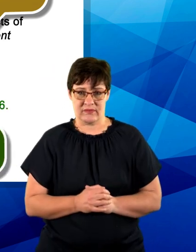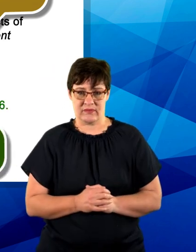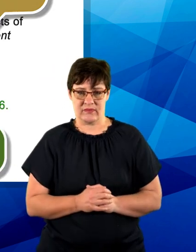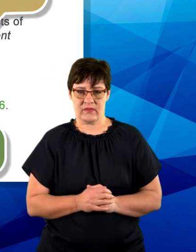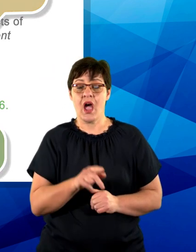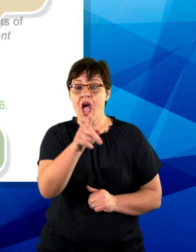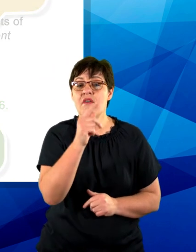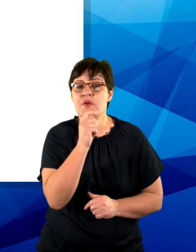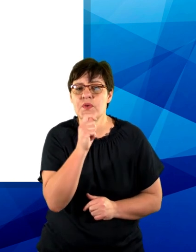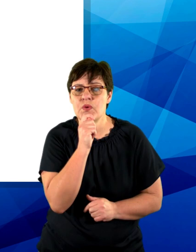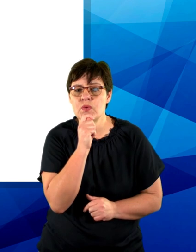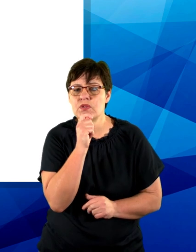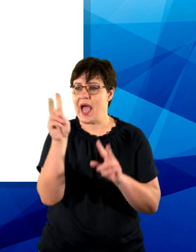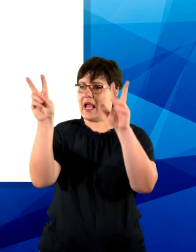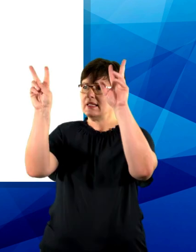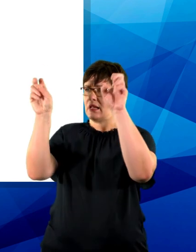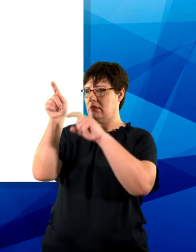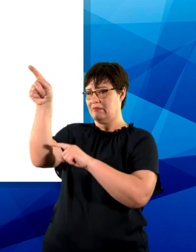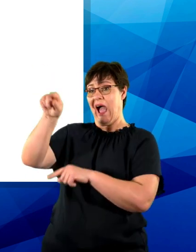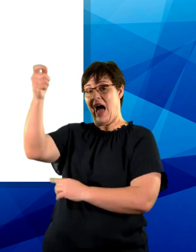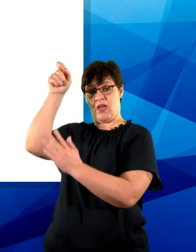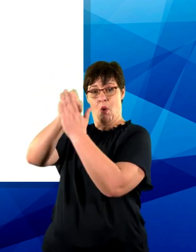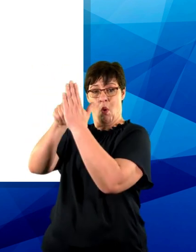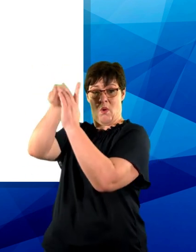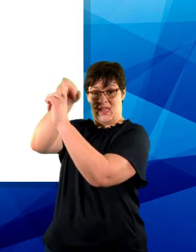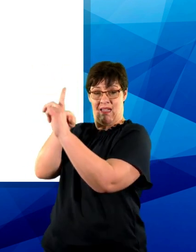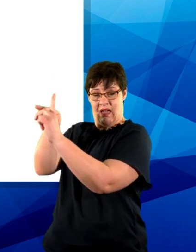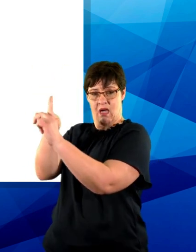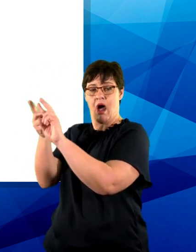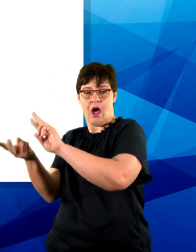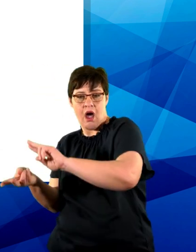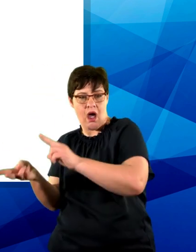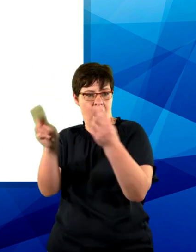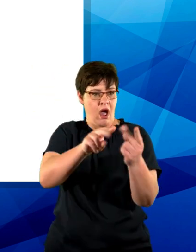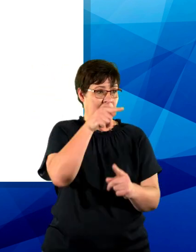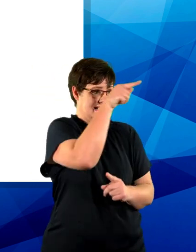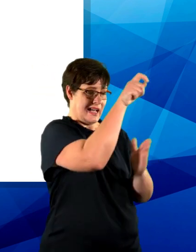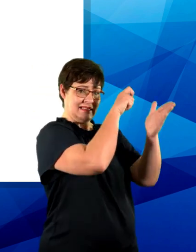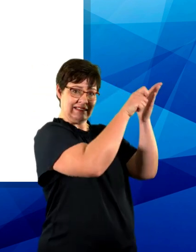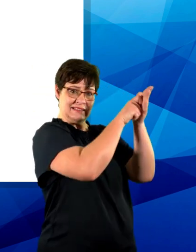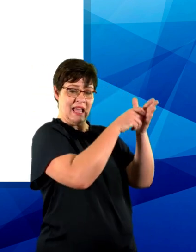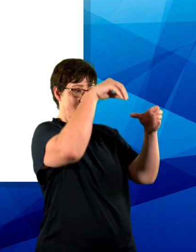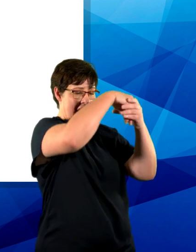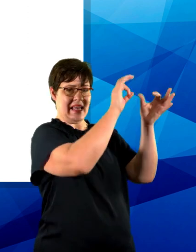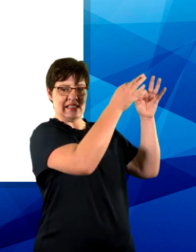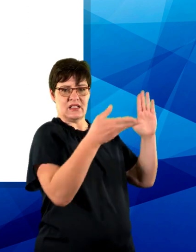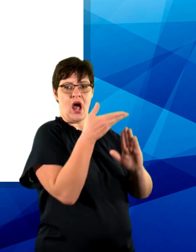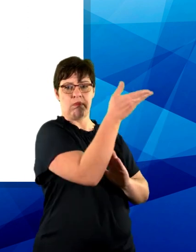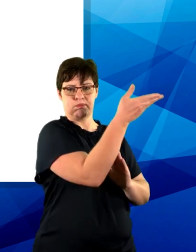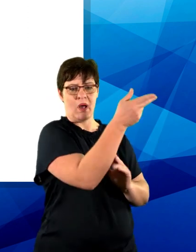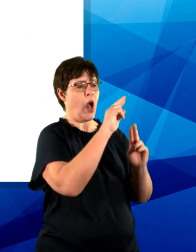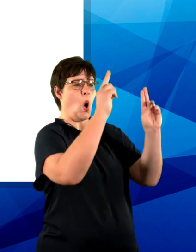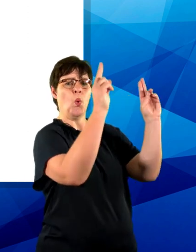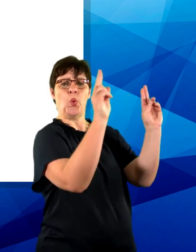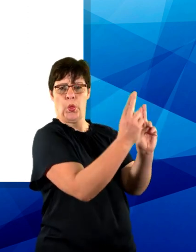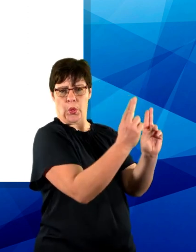When you use a statement made by another author, you insert a text reference in the sentence. This is a shortened version